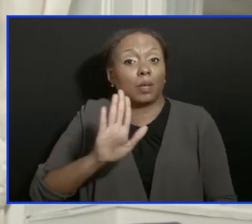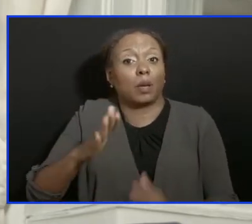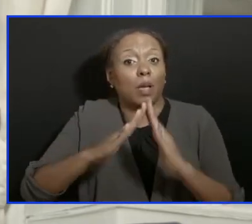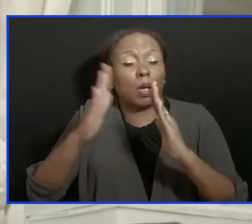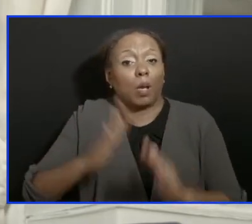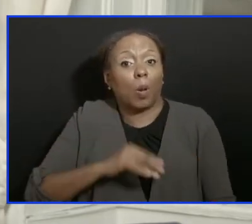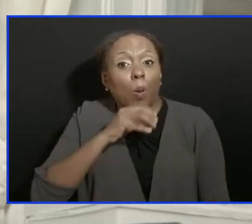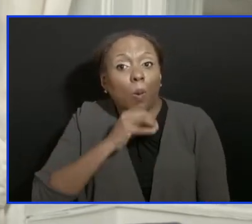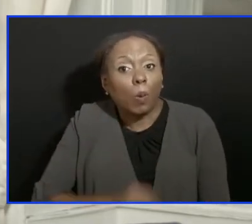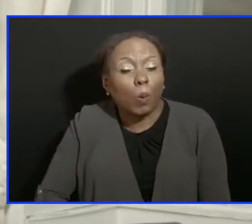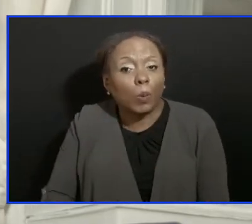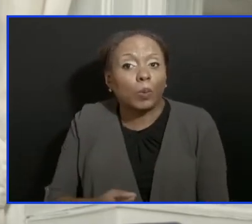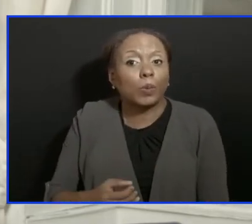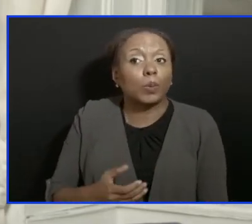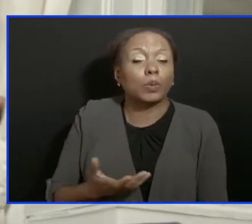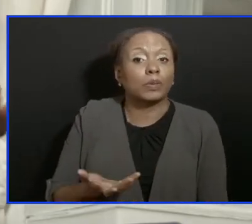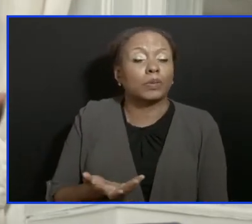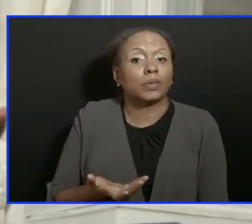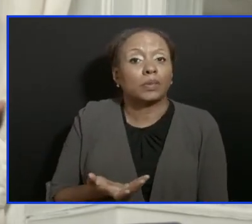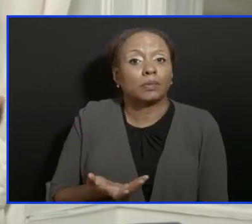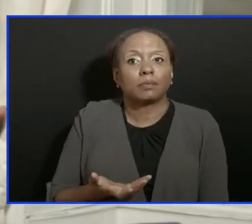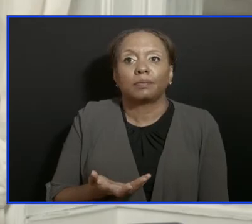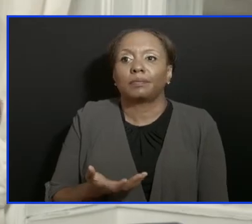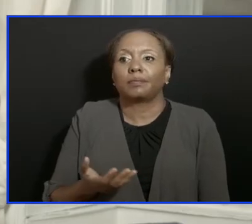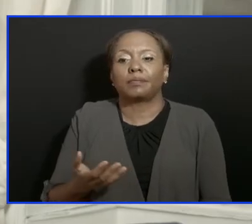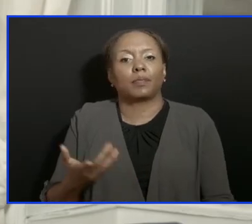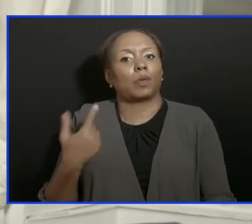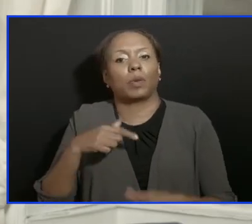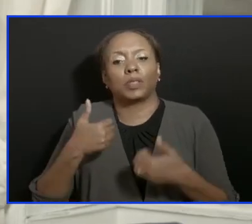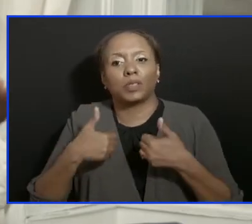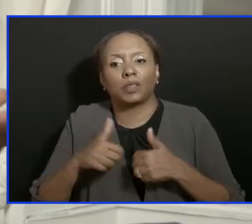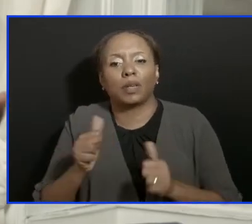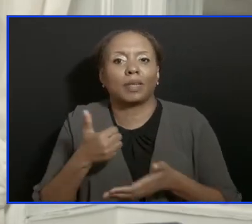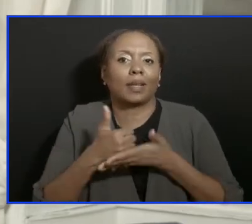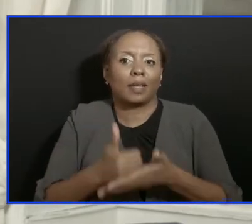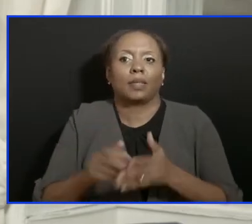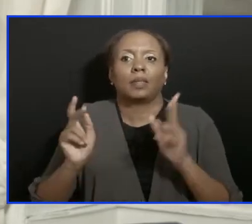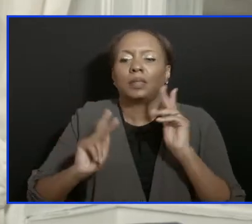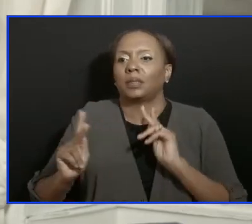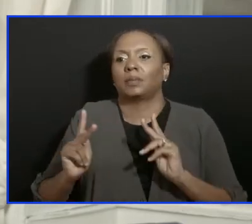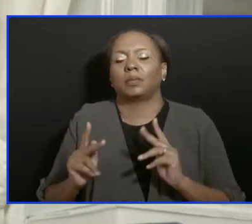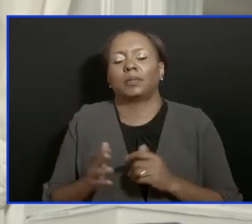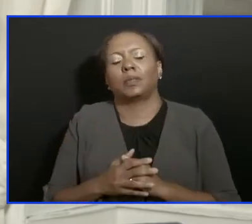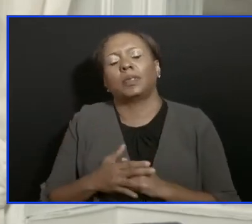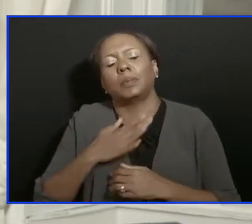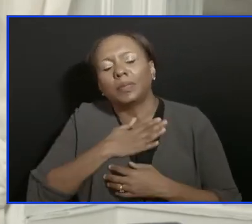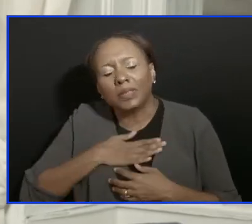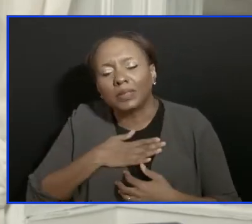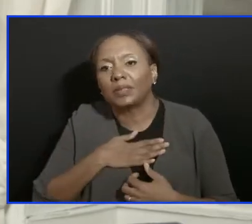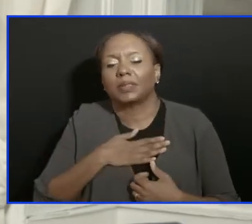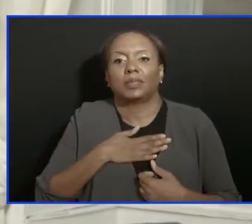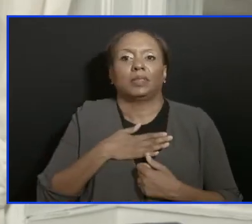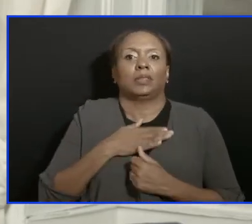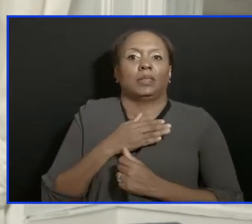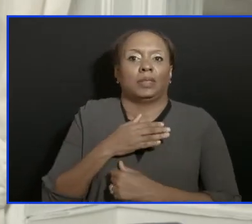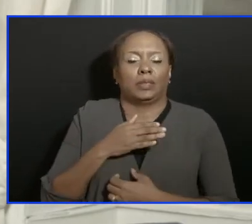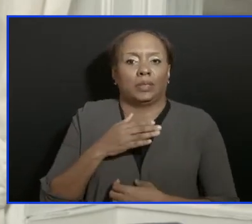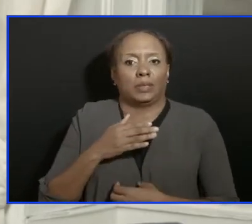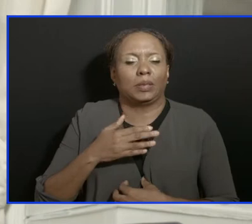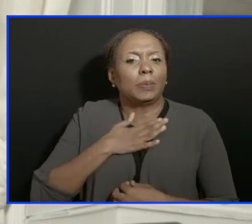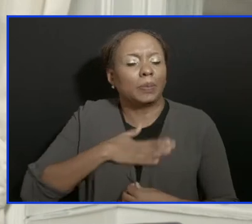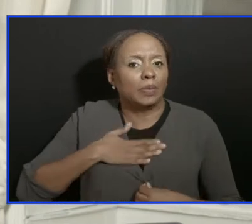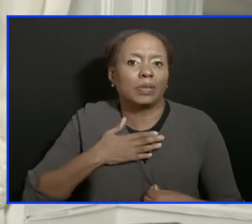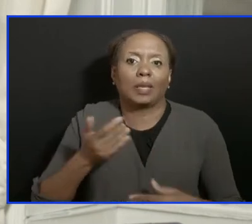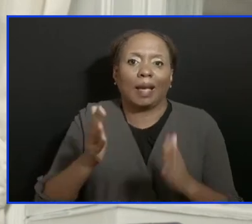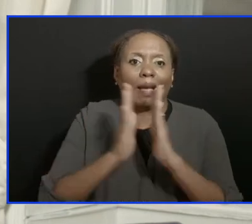they're at risk, a lot of the deaths were older people that we did the best we can with. I'm asking you. I'm begging you. Irish fella on the block, right?